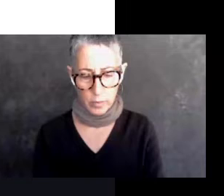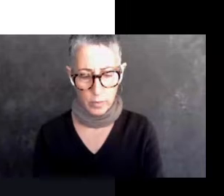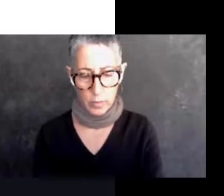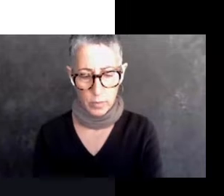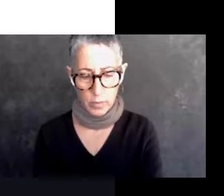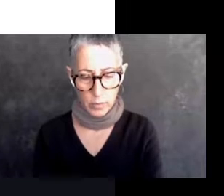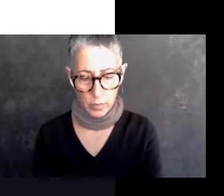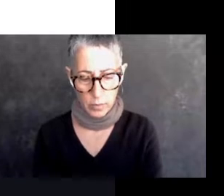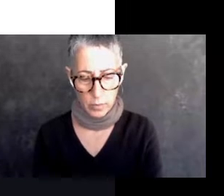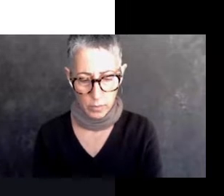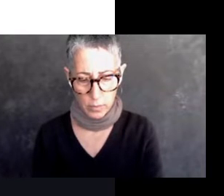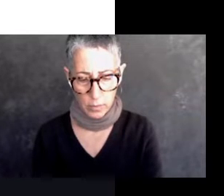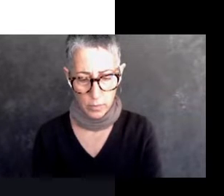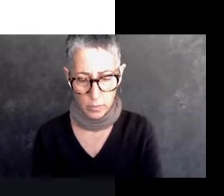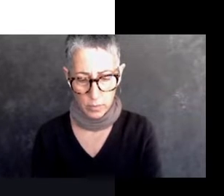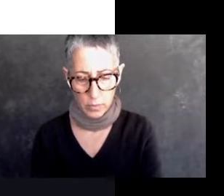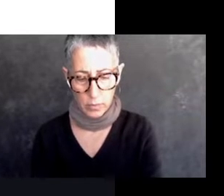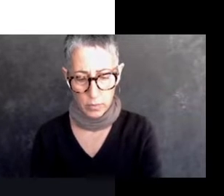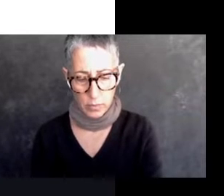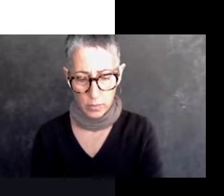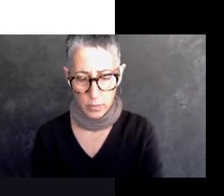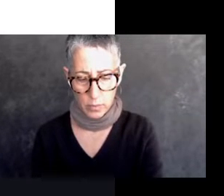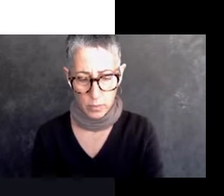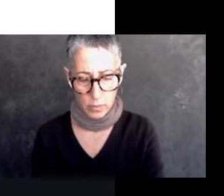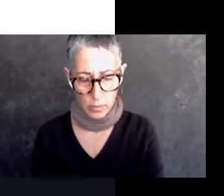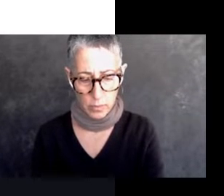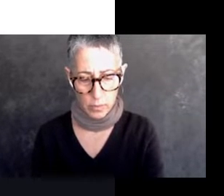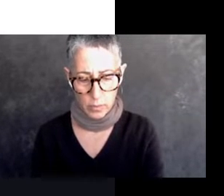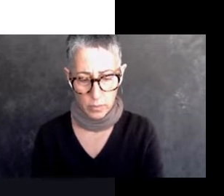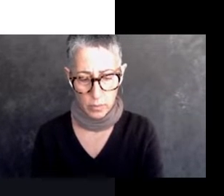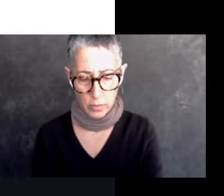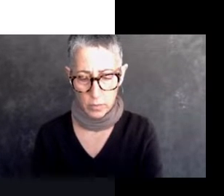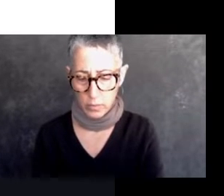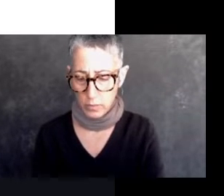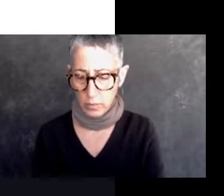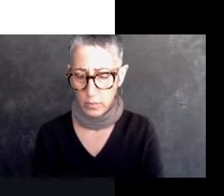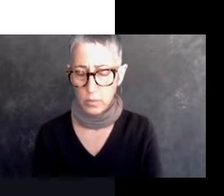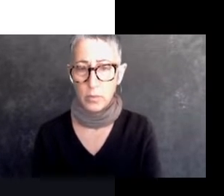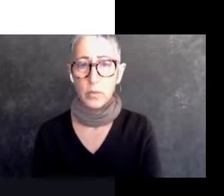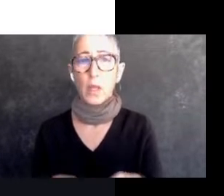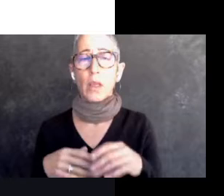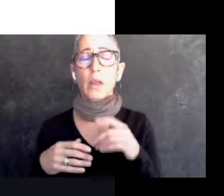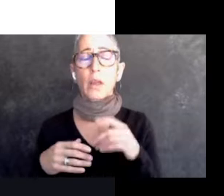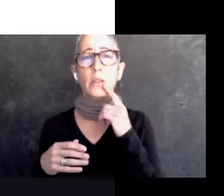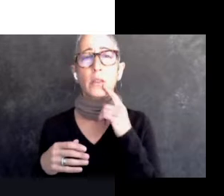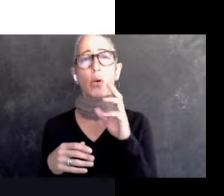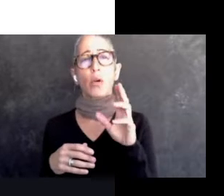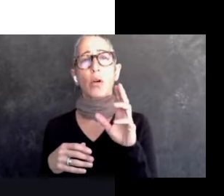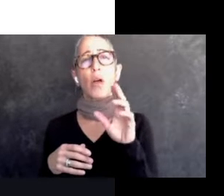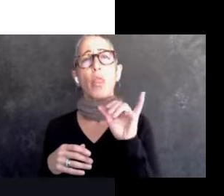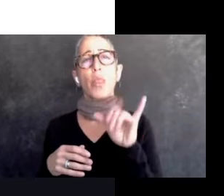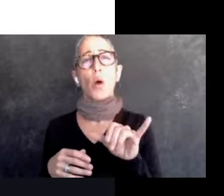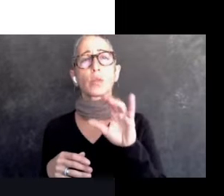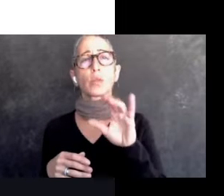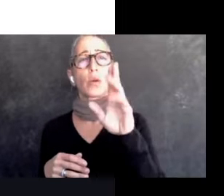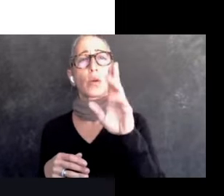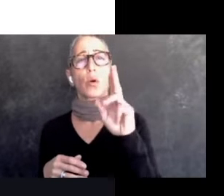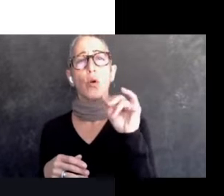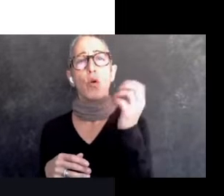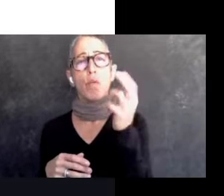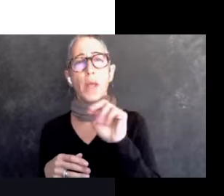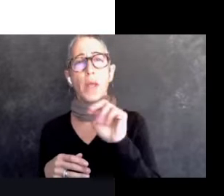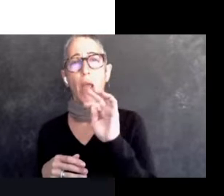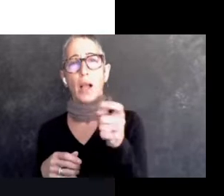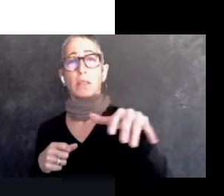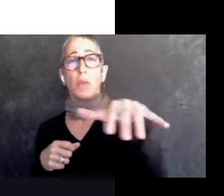Um, wouldn't be unorthodox to teach. But when I realized that a lot of the urban ag spaces are only kind of connecting the food and